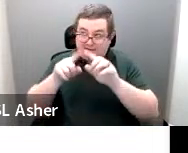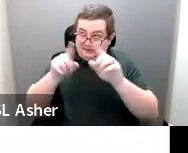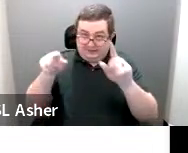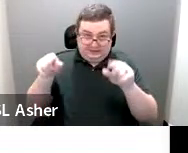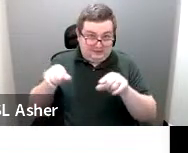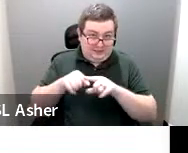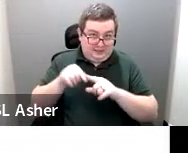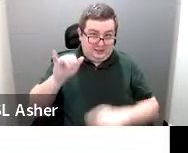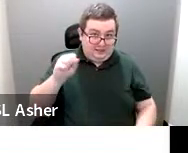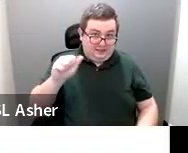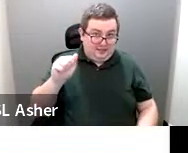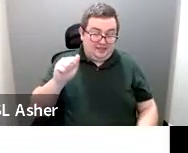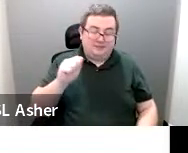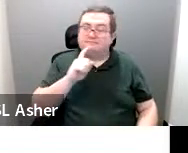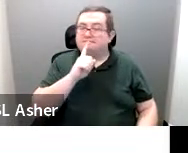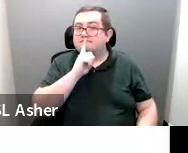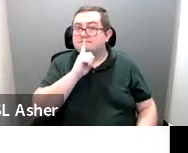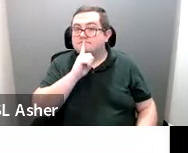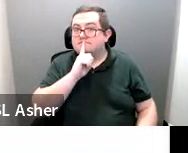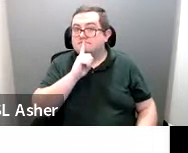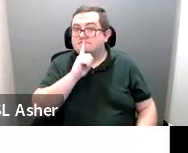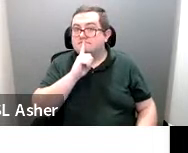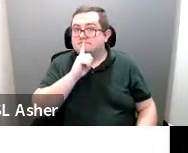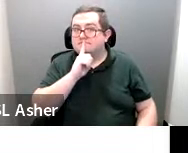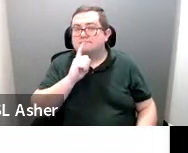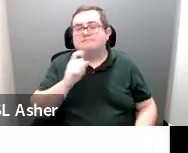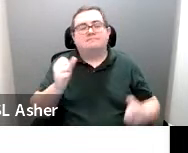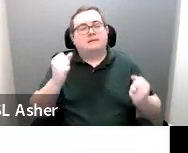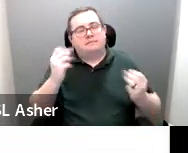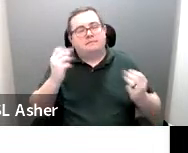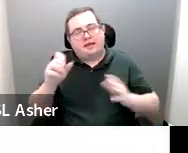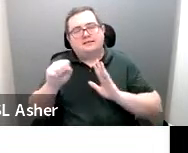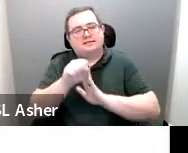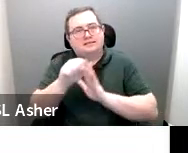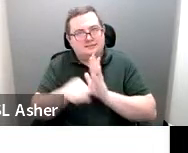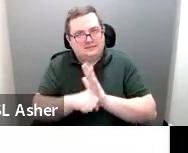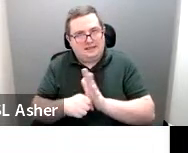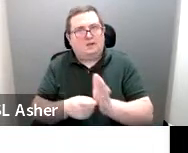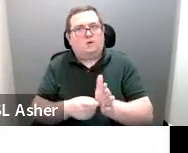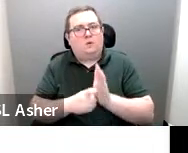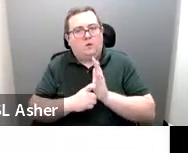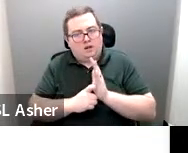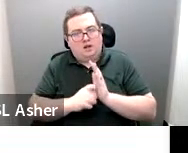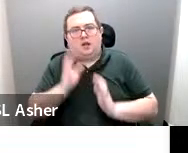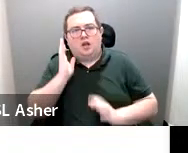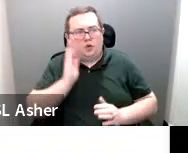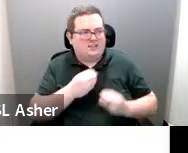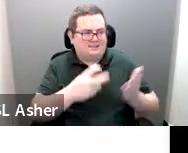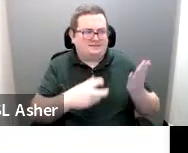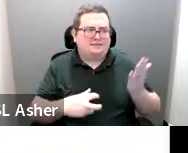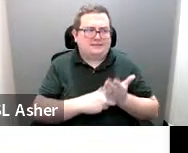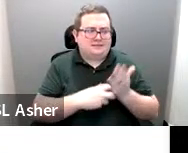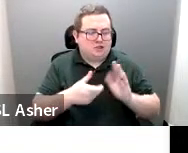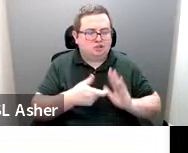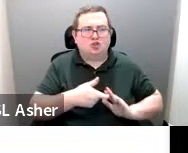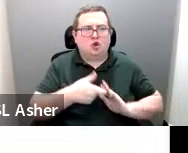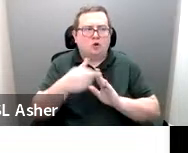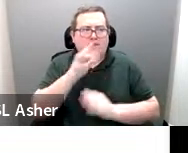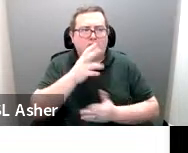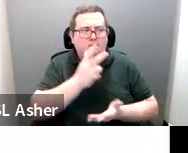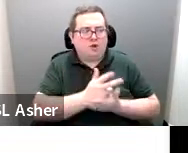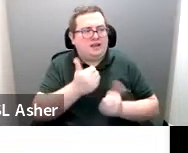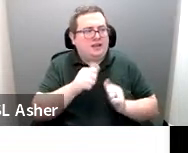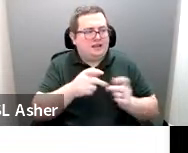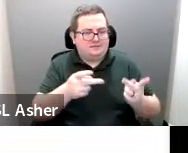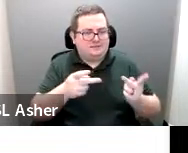with the ISA. There's a lot of state requirements that will ticket you or have you towed if you park in any